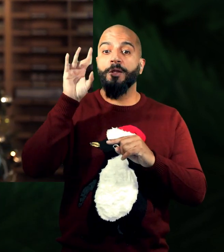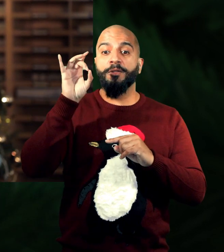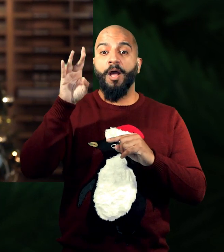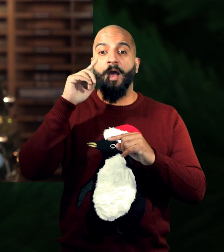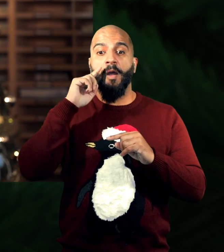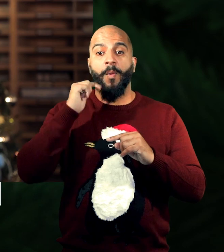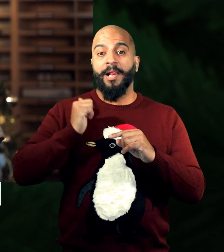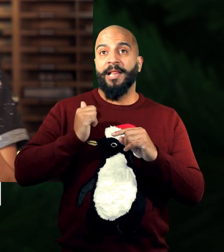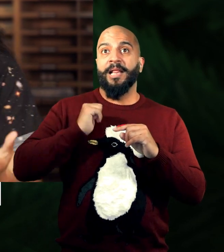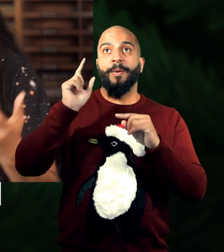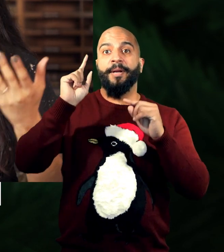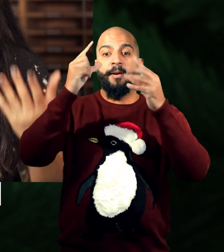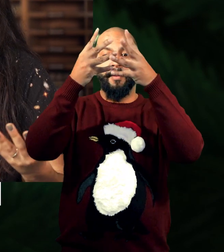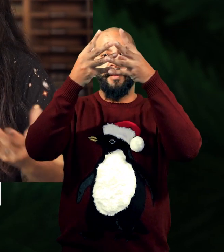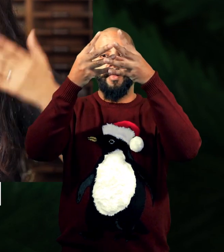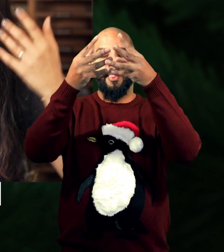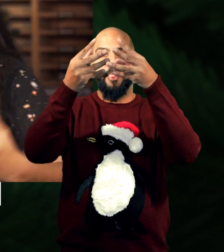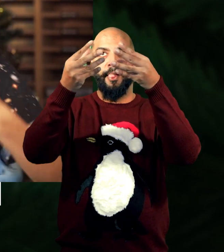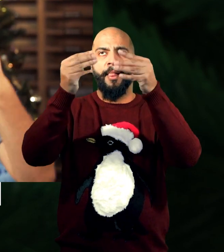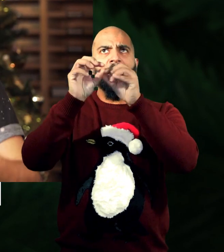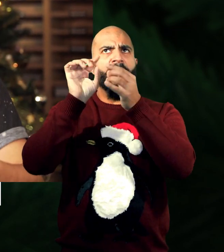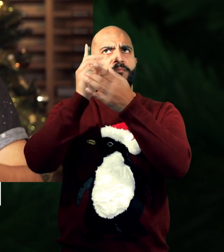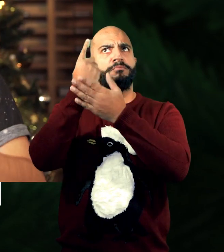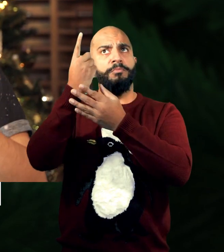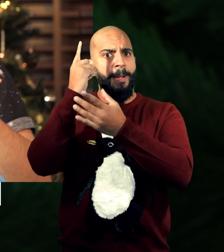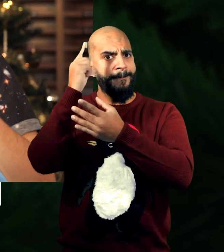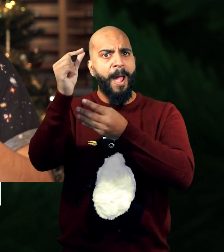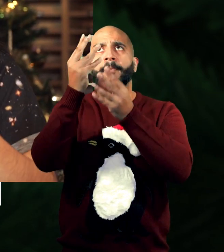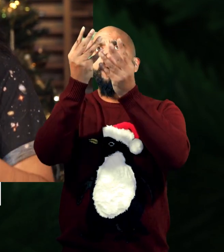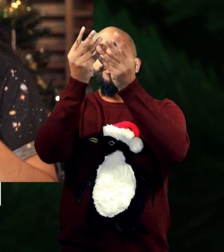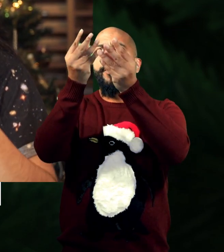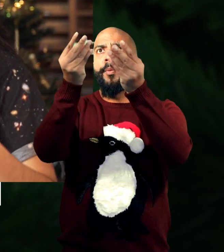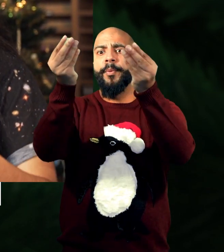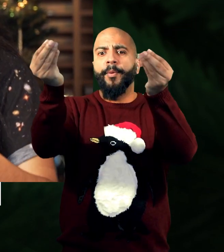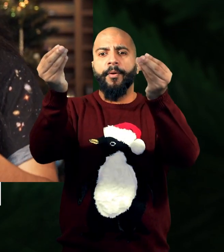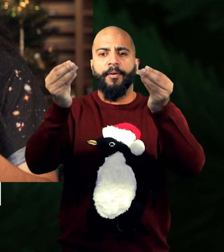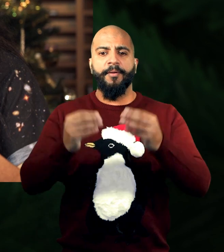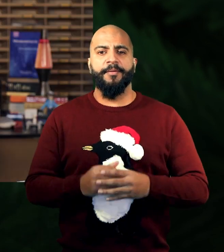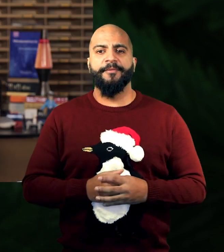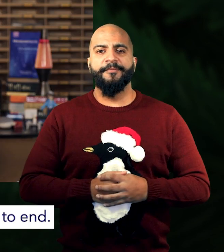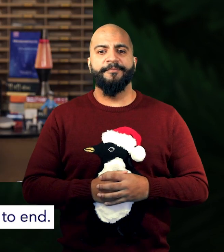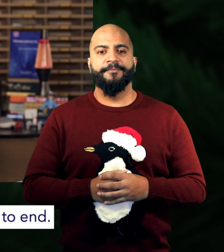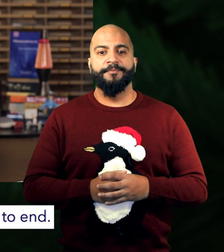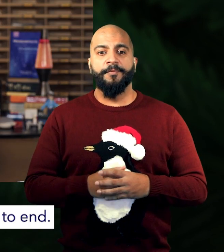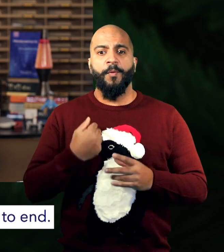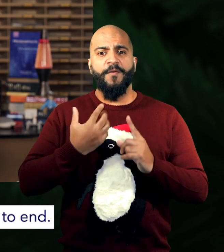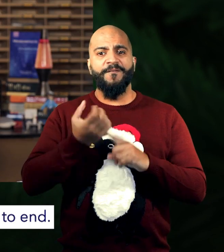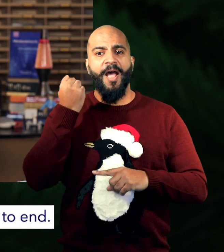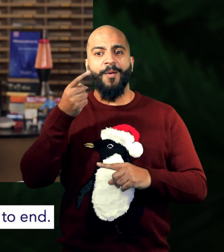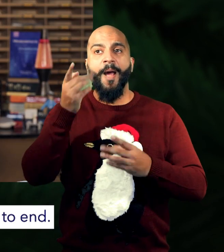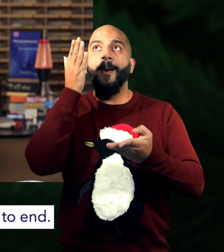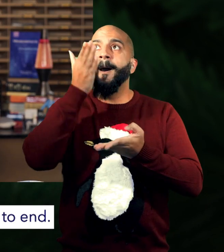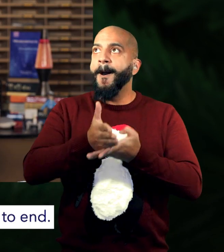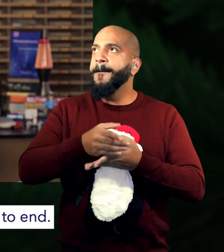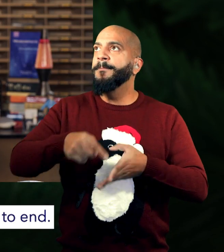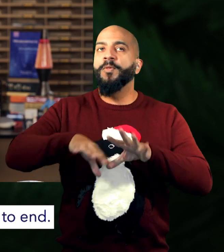all of them. Almost all of the stars are hurtling away from us at monumental speeds. And this is